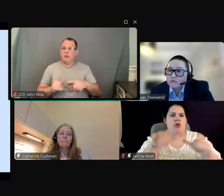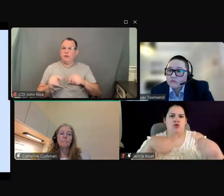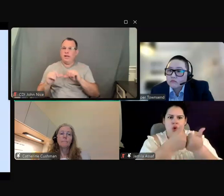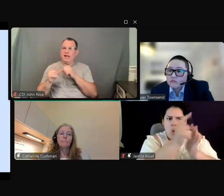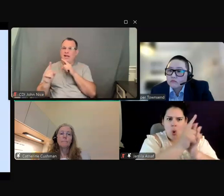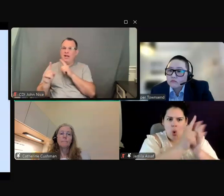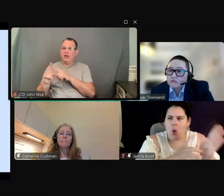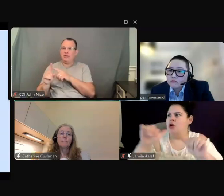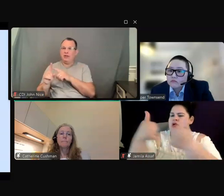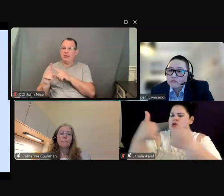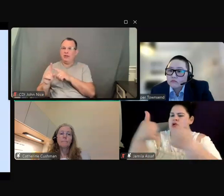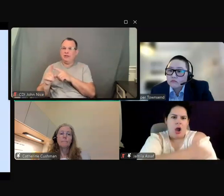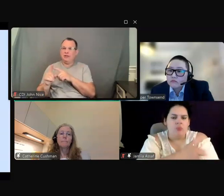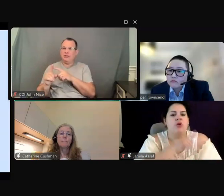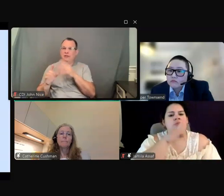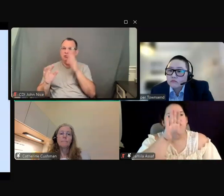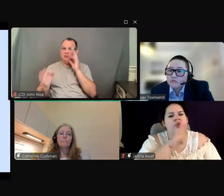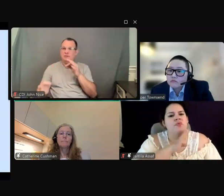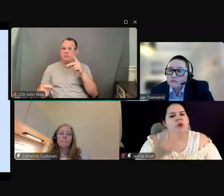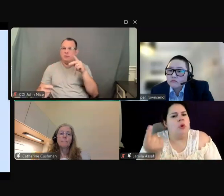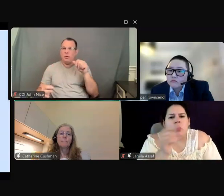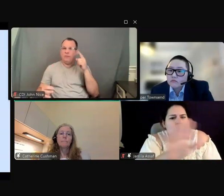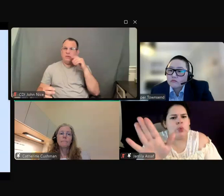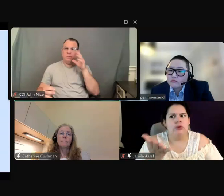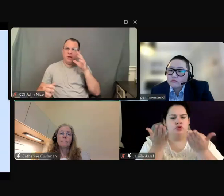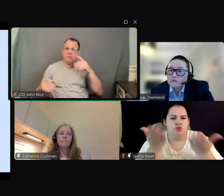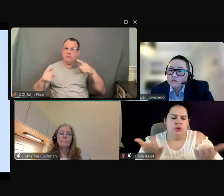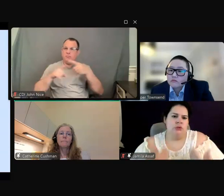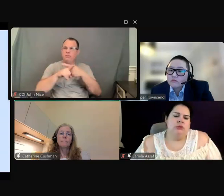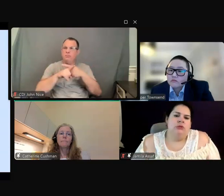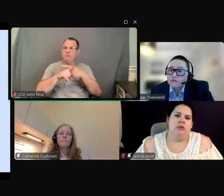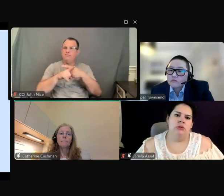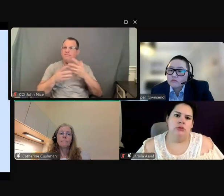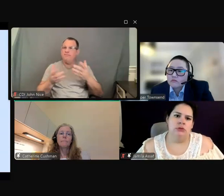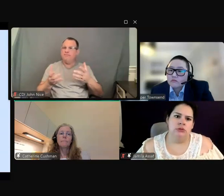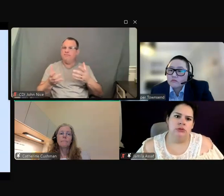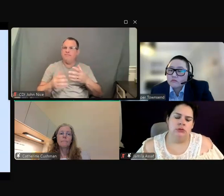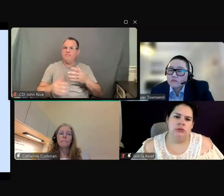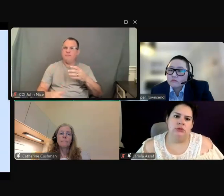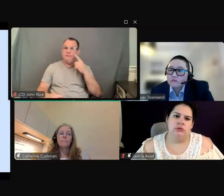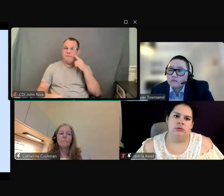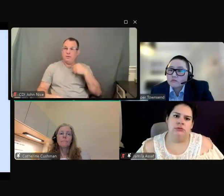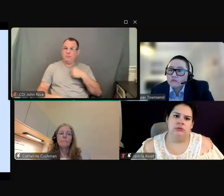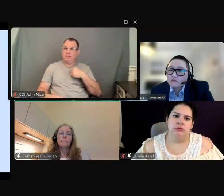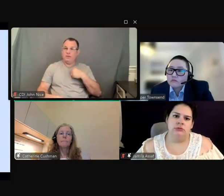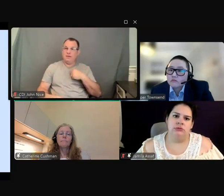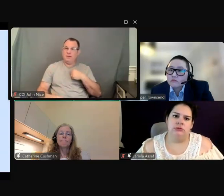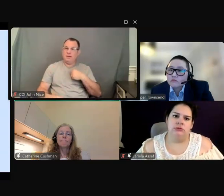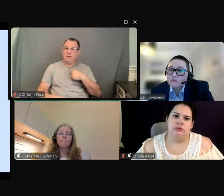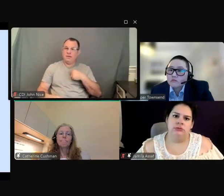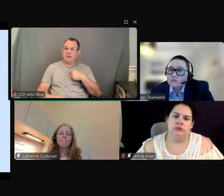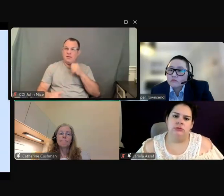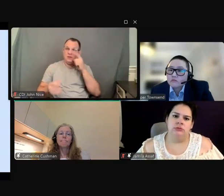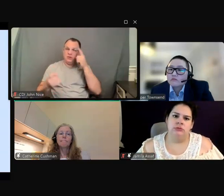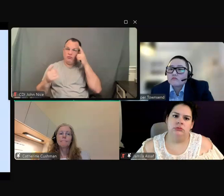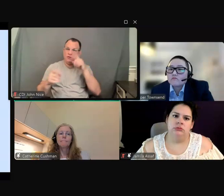there. And so it's a challenge to me if the laws don't all agree with each other. So I'm very